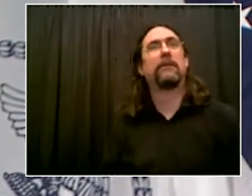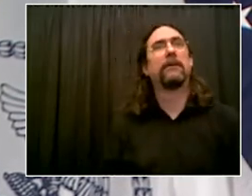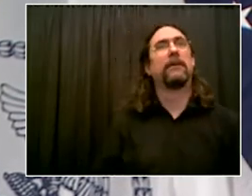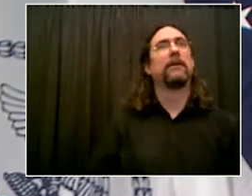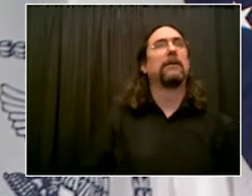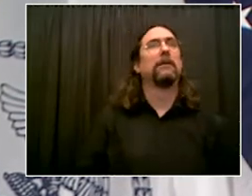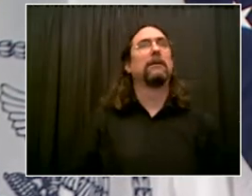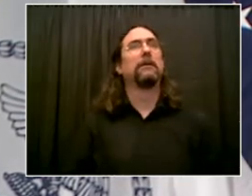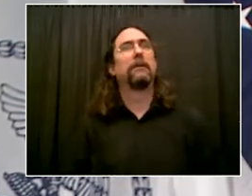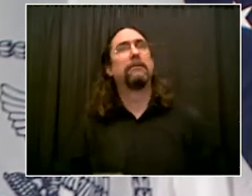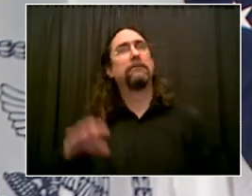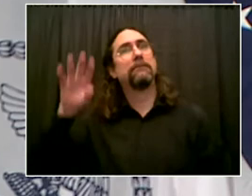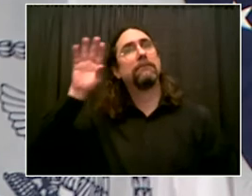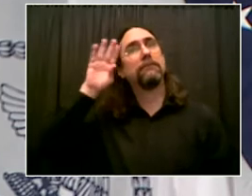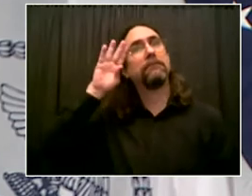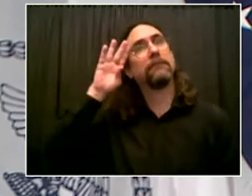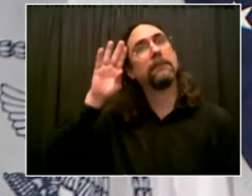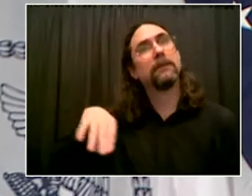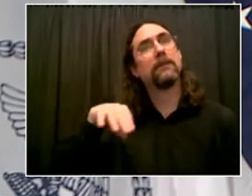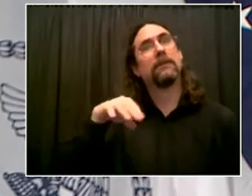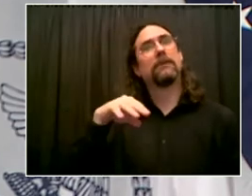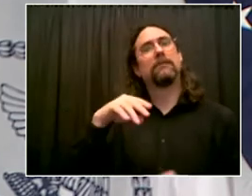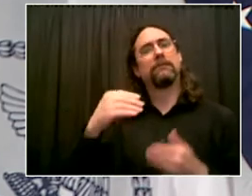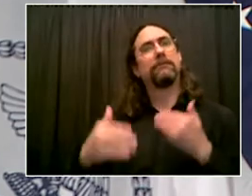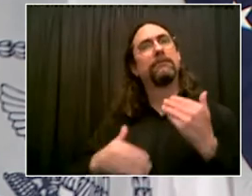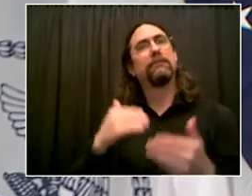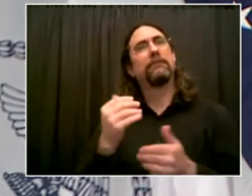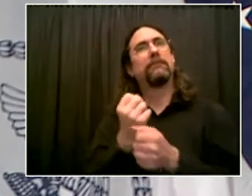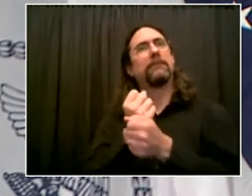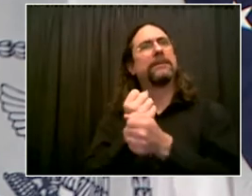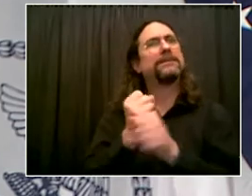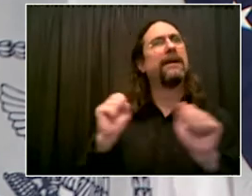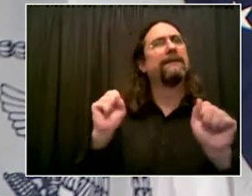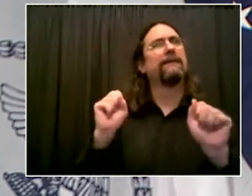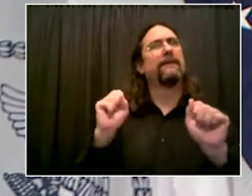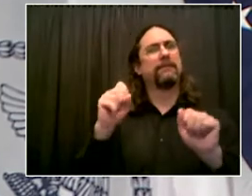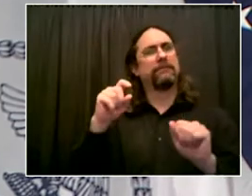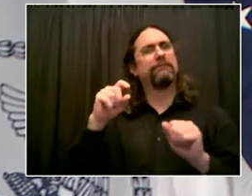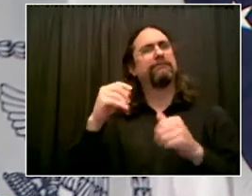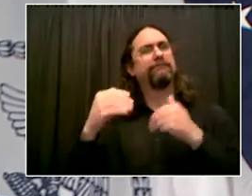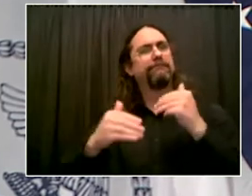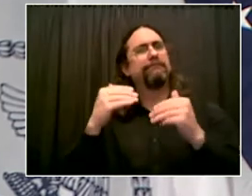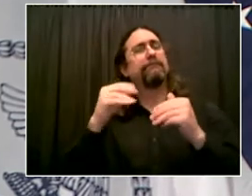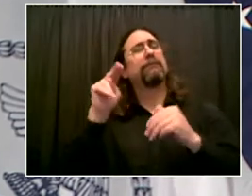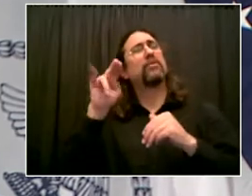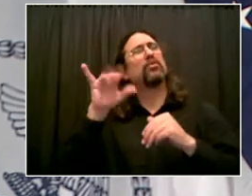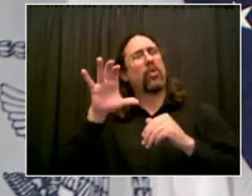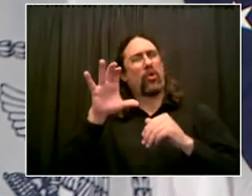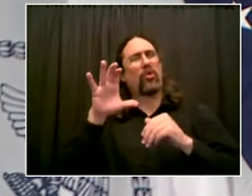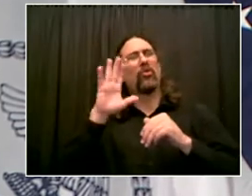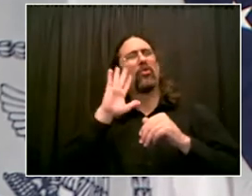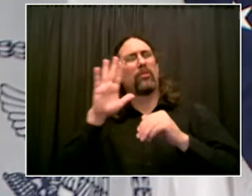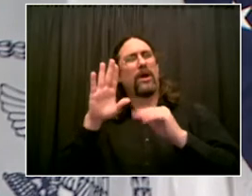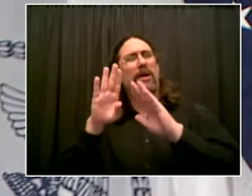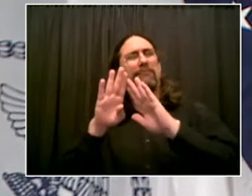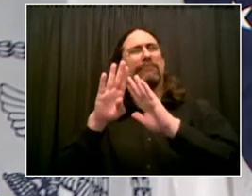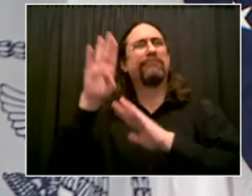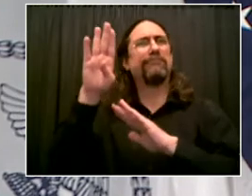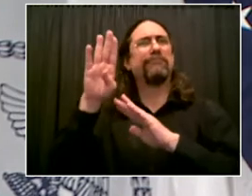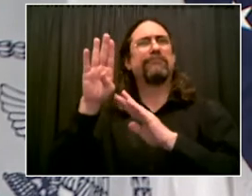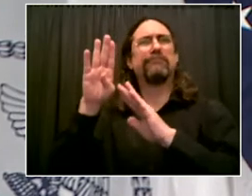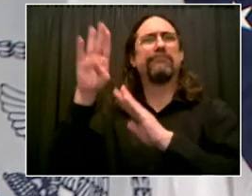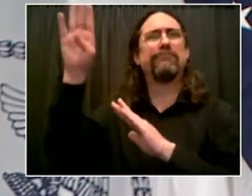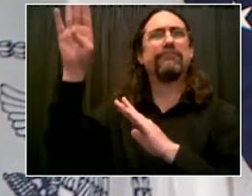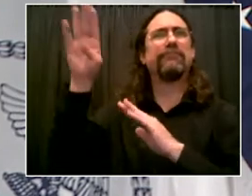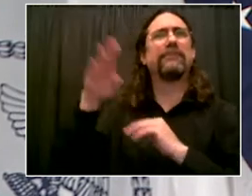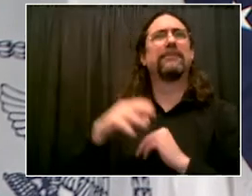recovery. We can feel it. We can see it. Help us get there. If you haven't been vaccinated yet, this is the best time to